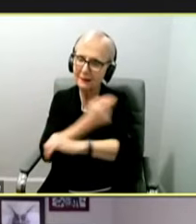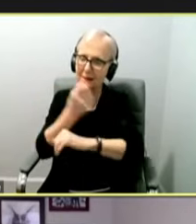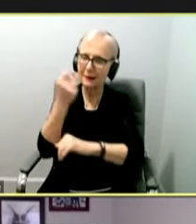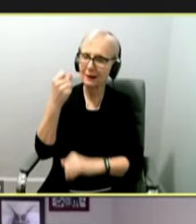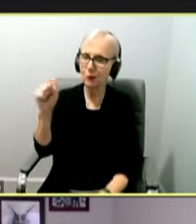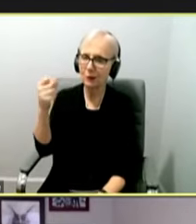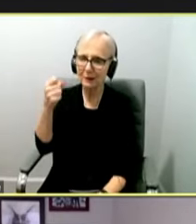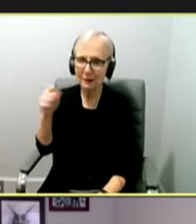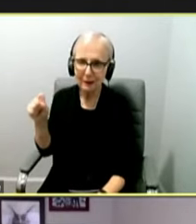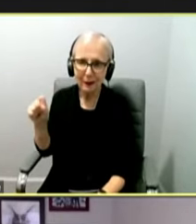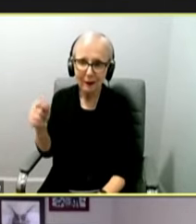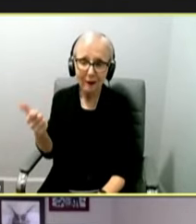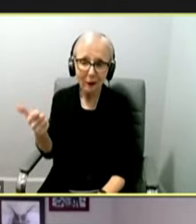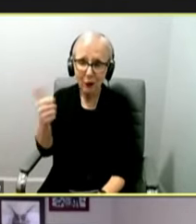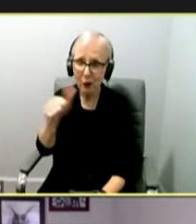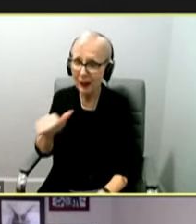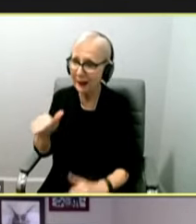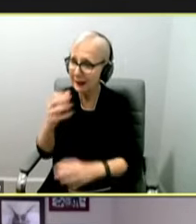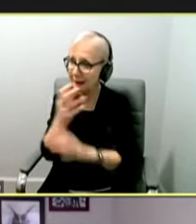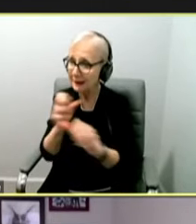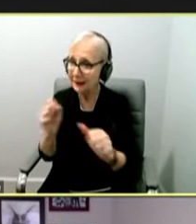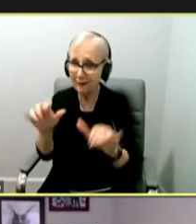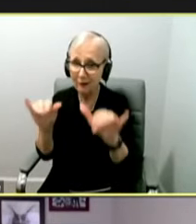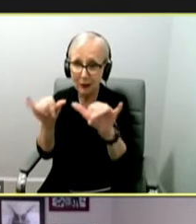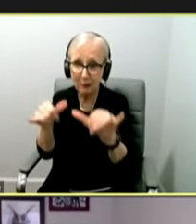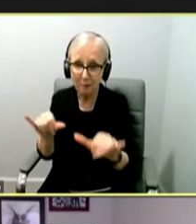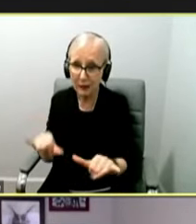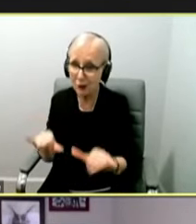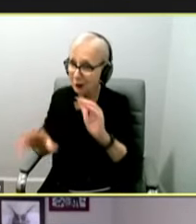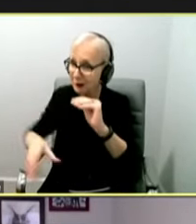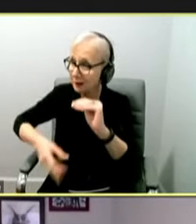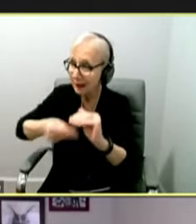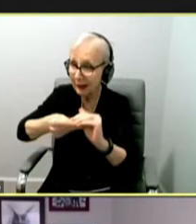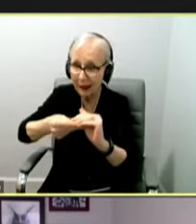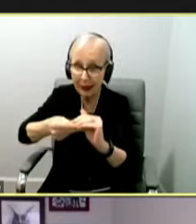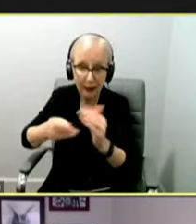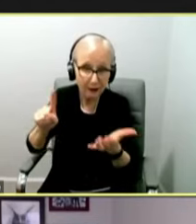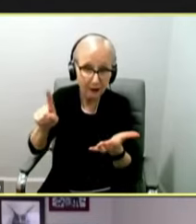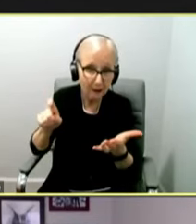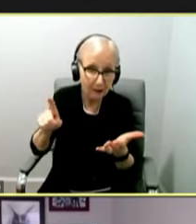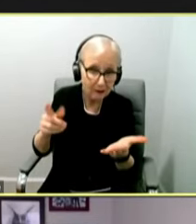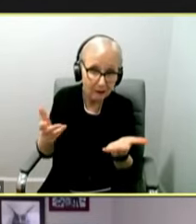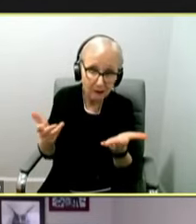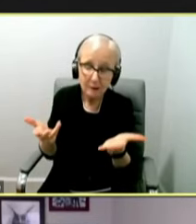measures that can be considered outside of the ones that you guys are already urging the public to take?